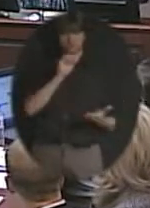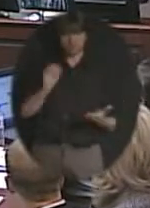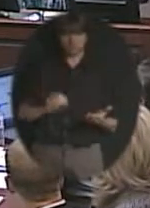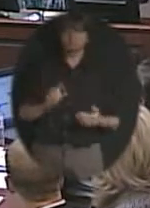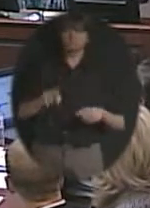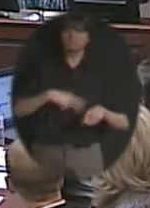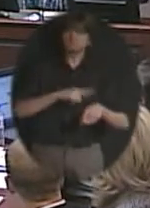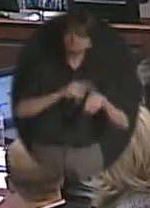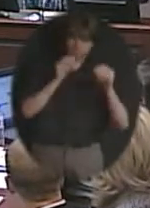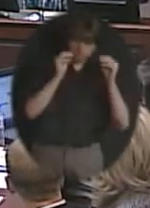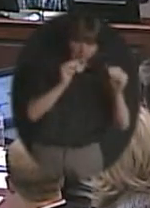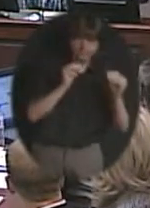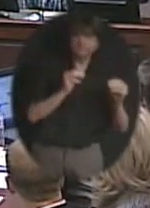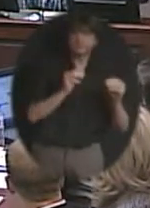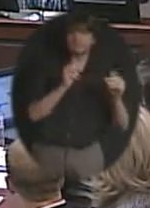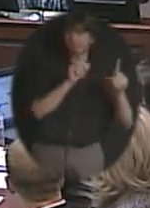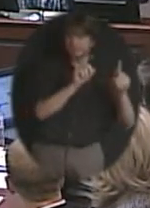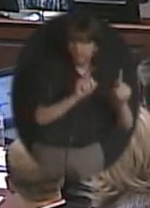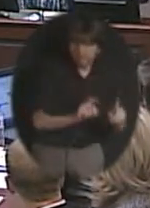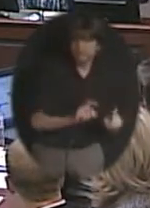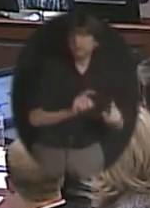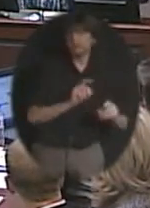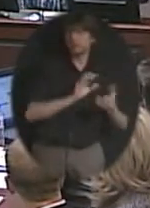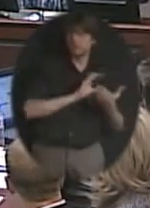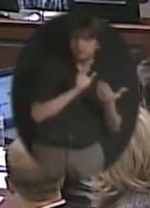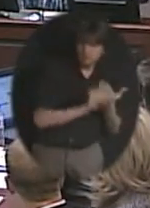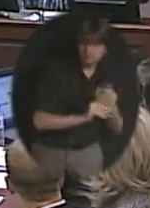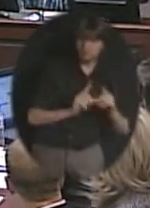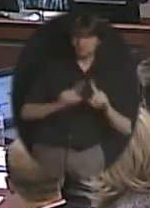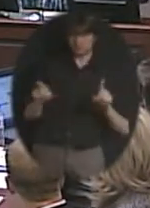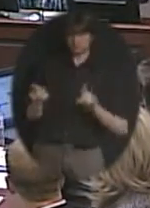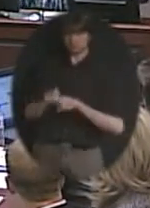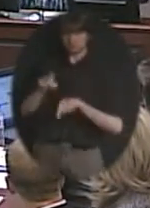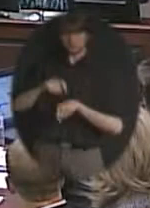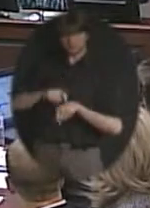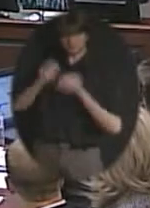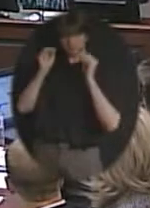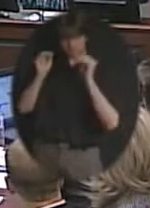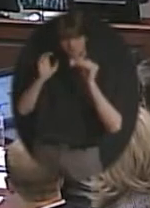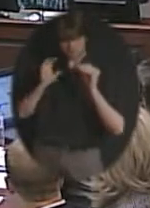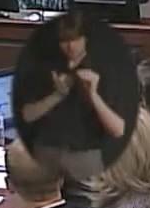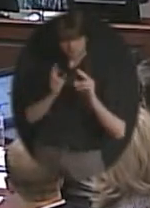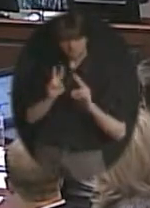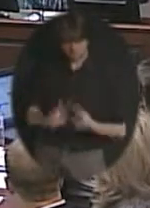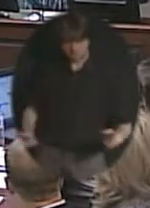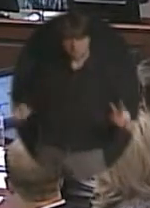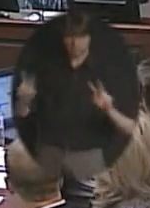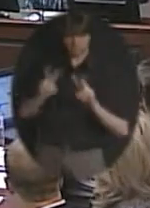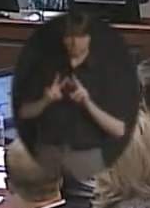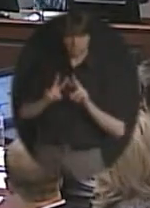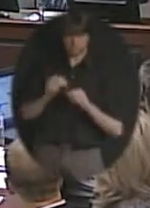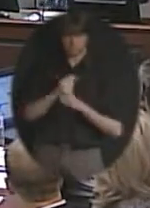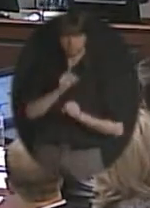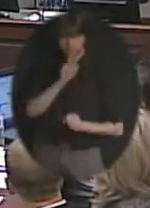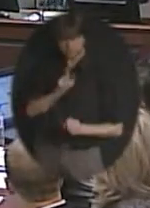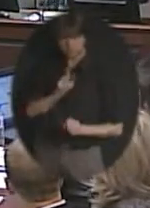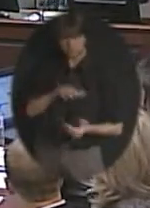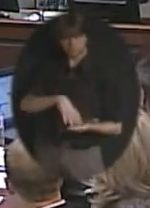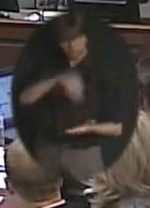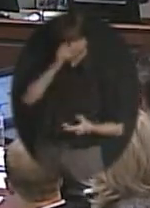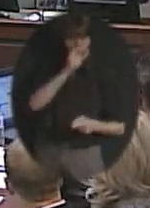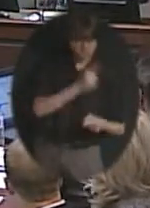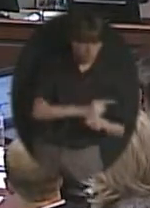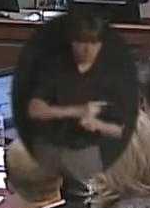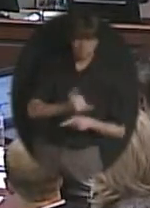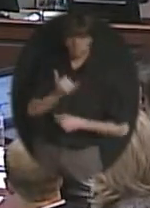and curriculums and teach for assessments, we also teach values and really are learners right along with our students.